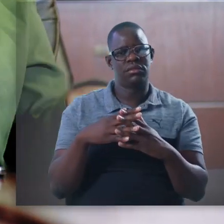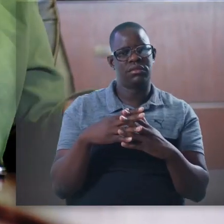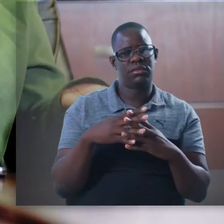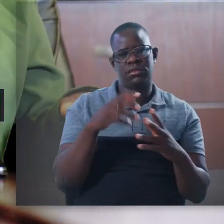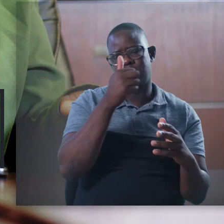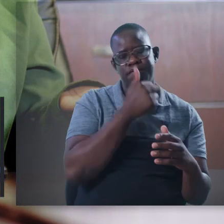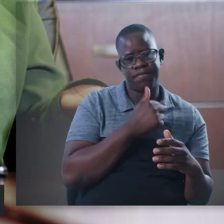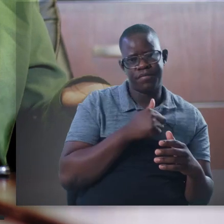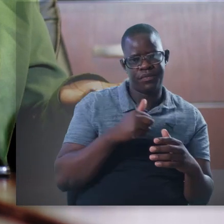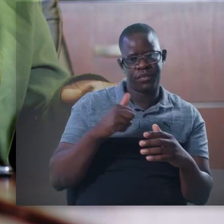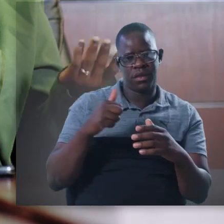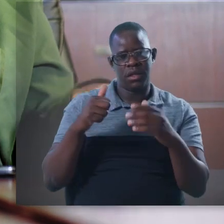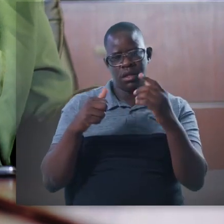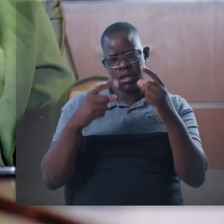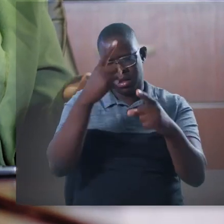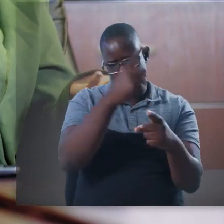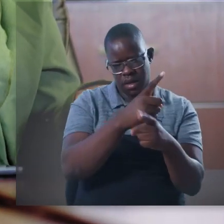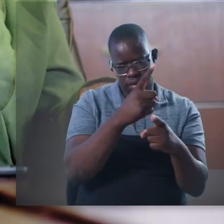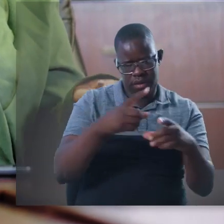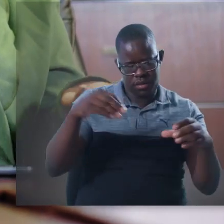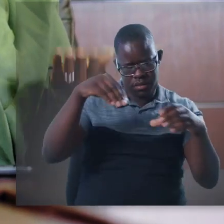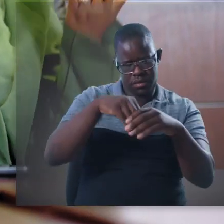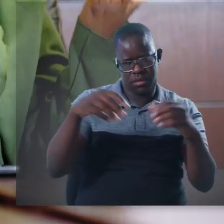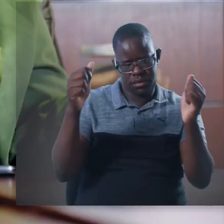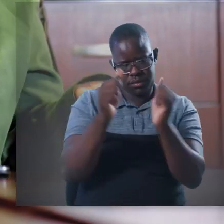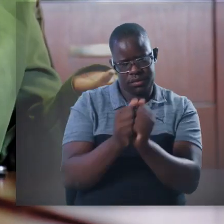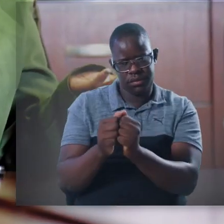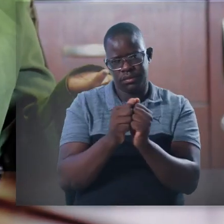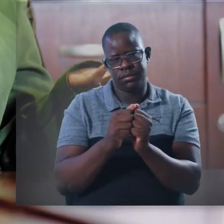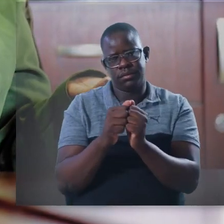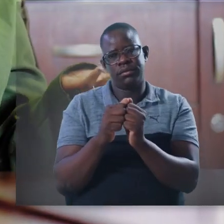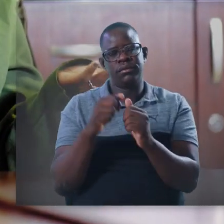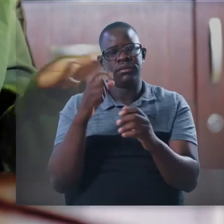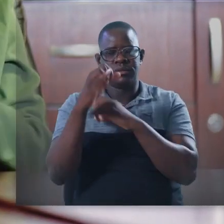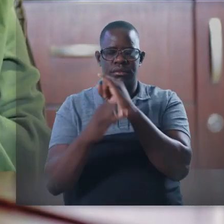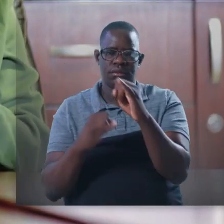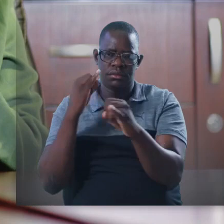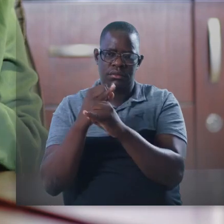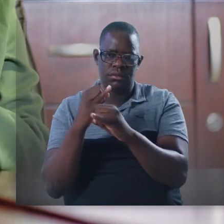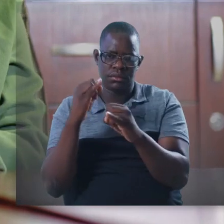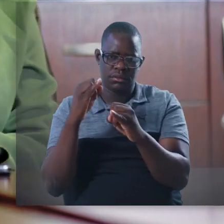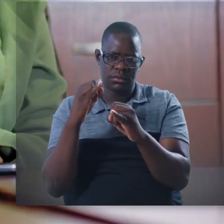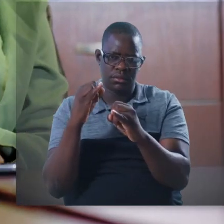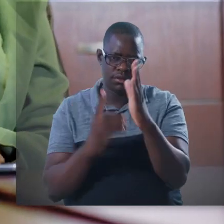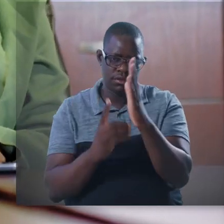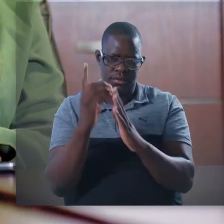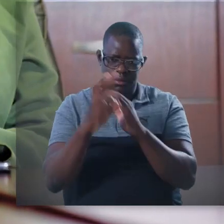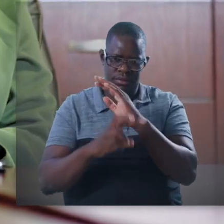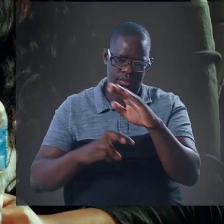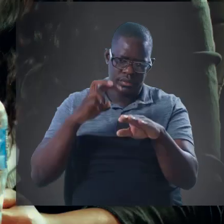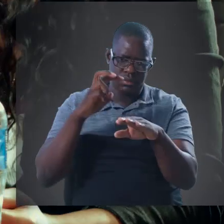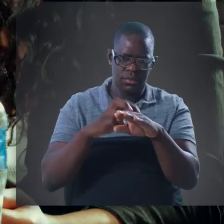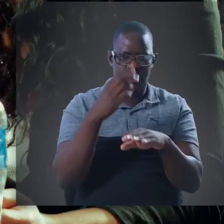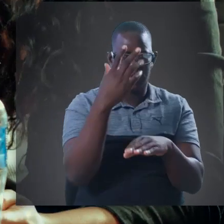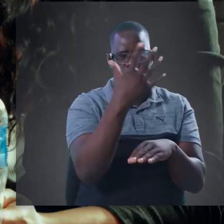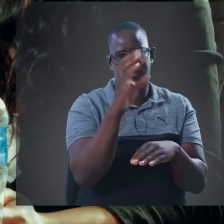in the desired direction. Now, mixed economies are basically private and state-owned enterprises combined. So, a